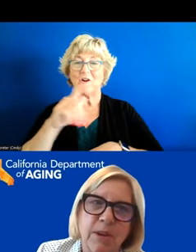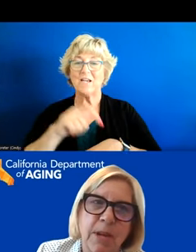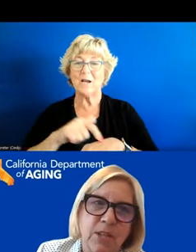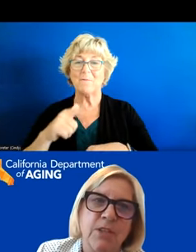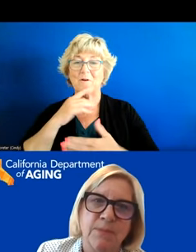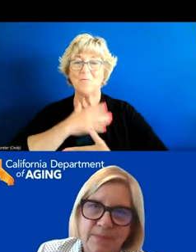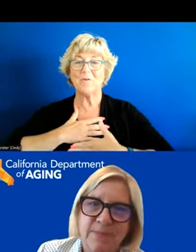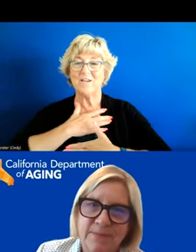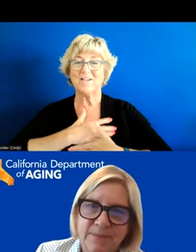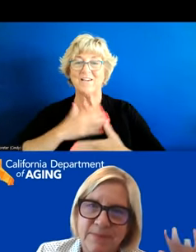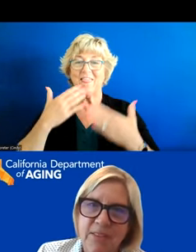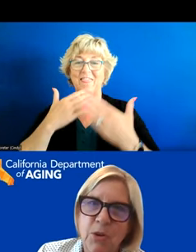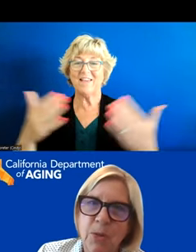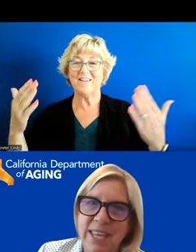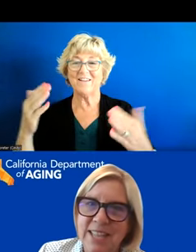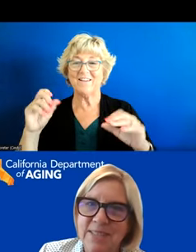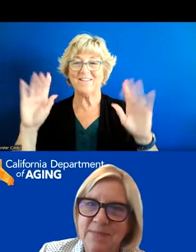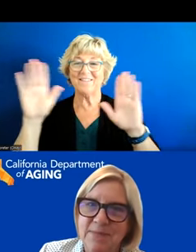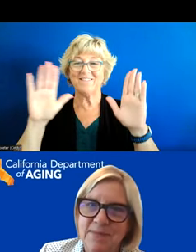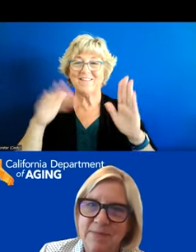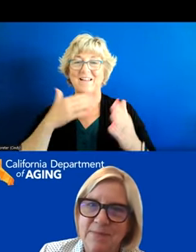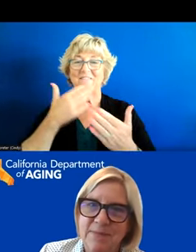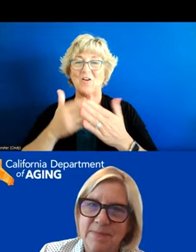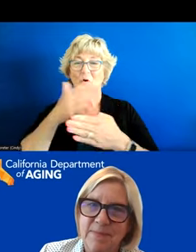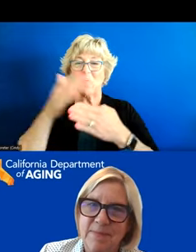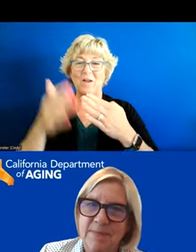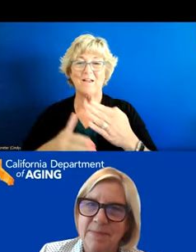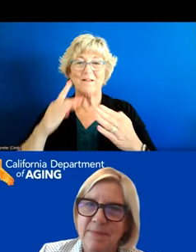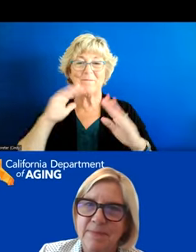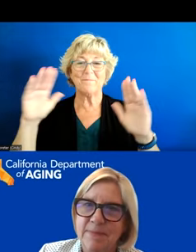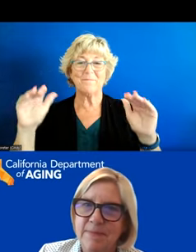appreciate it very much have a great weekend thanks